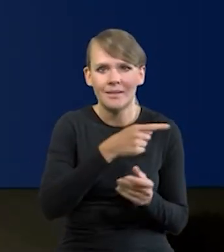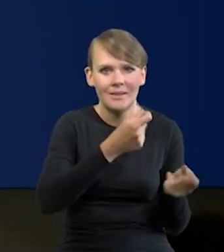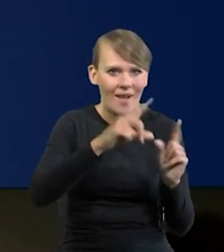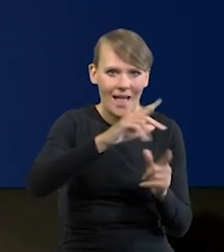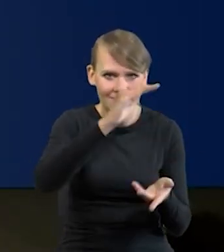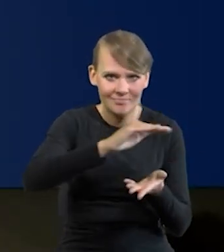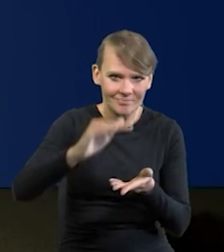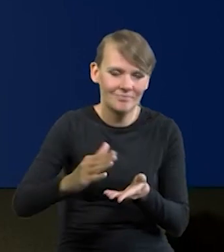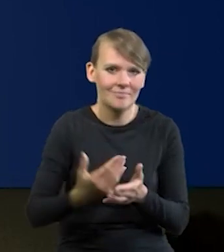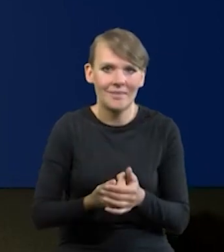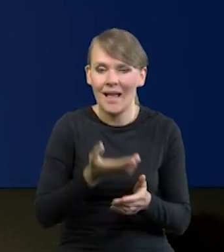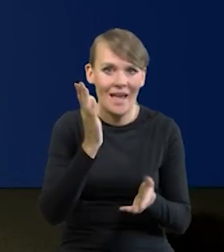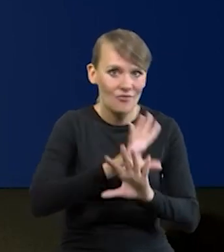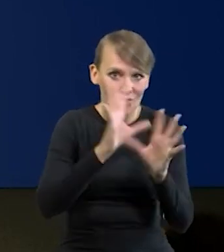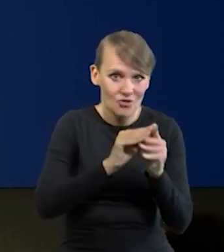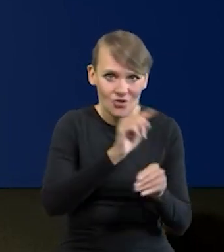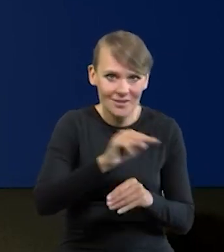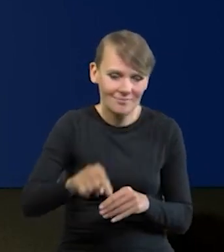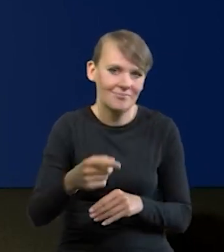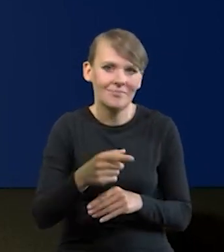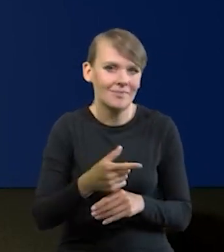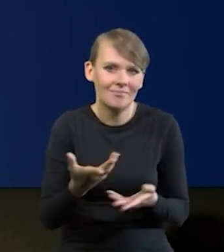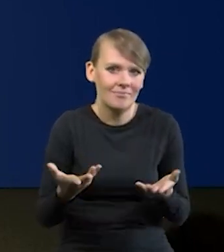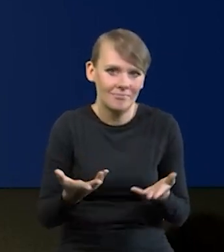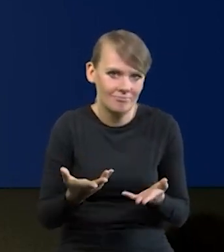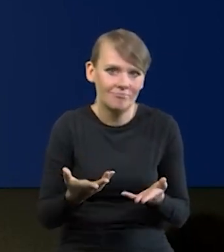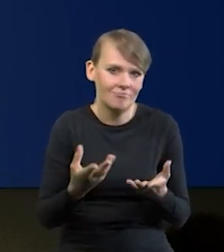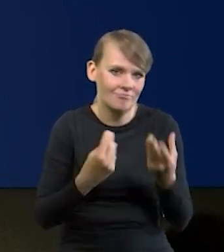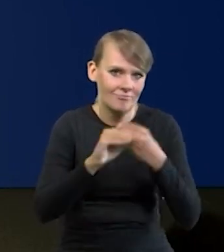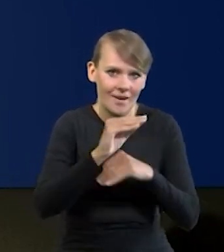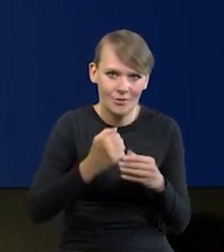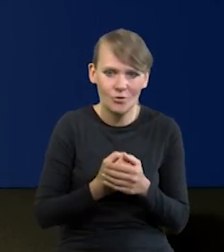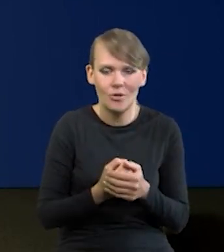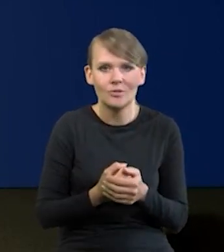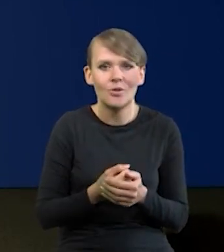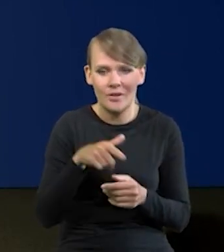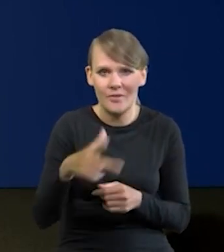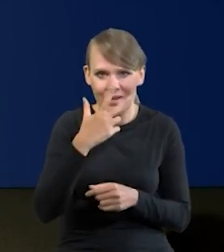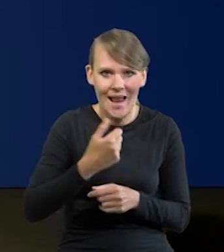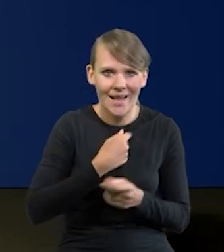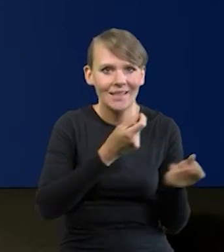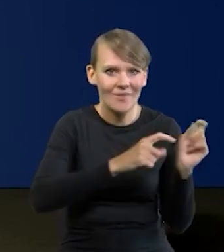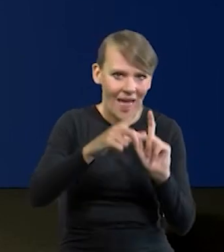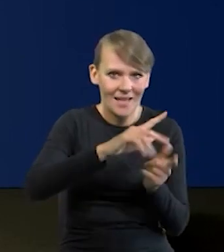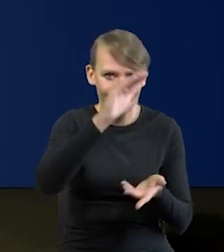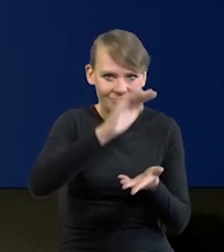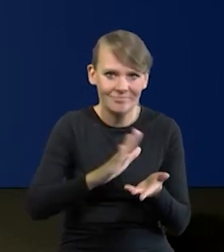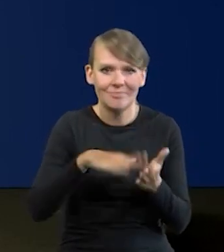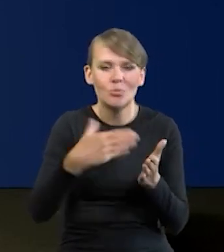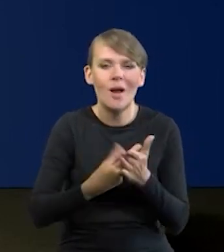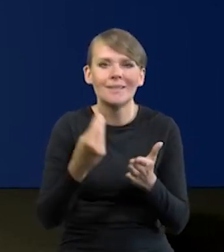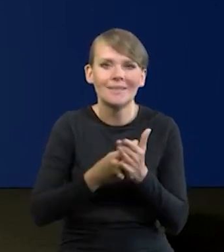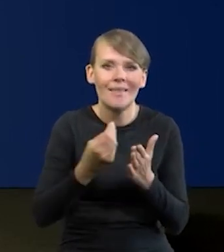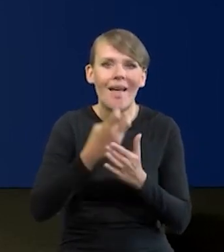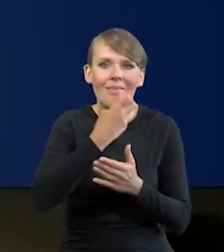down between 6% to 7%, and it will further reduce to 5% by middle of next year. Some experts predict a 4